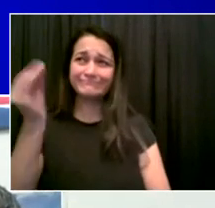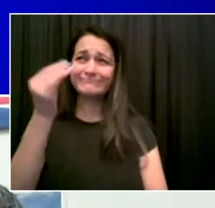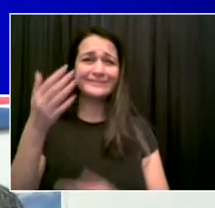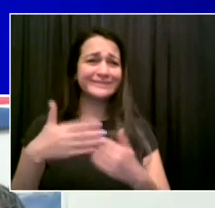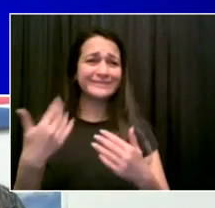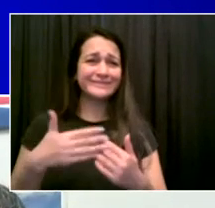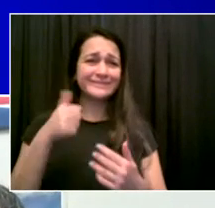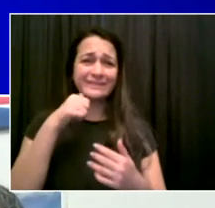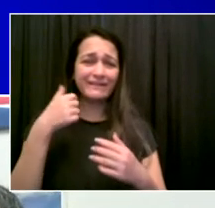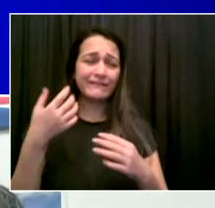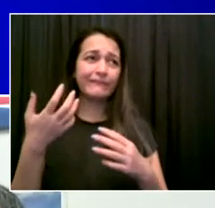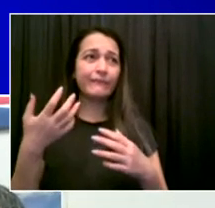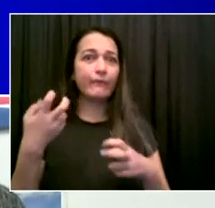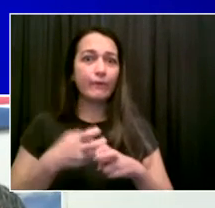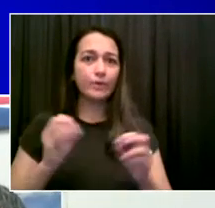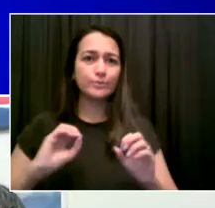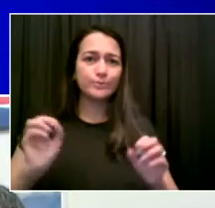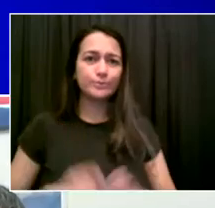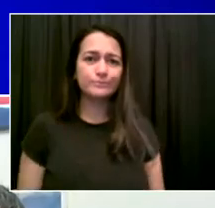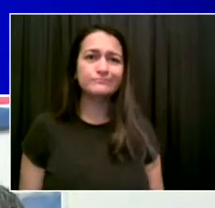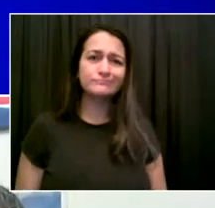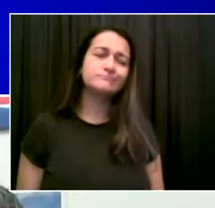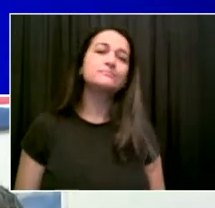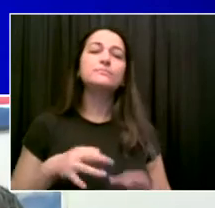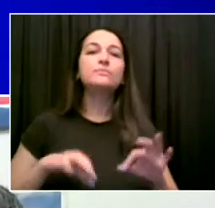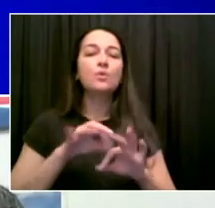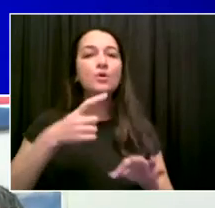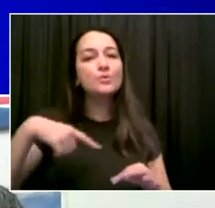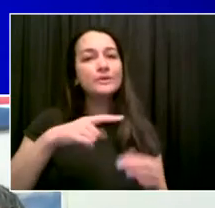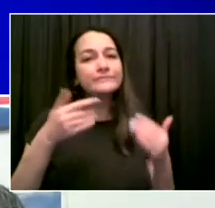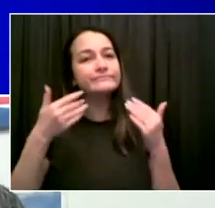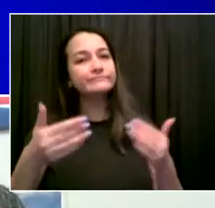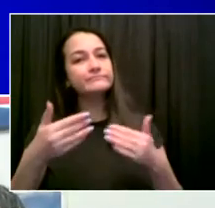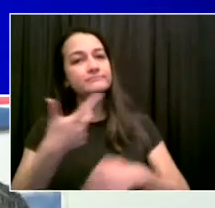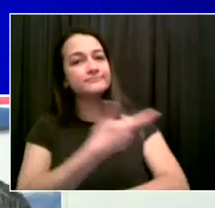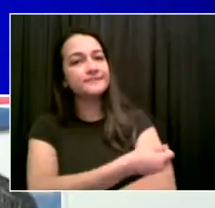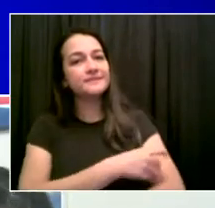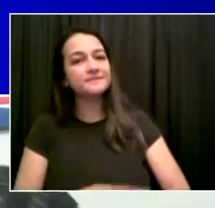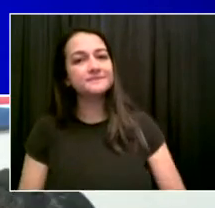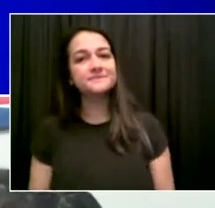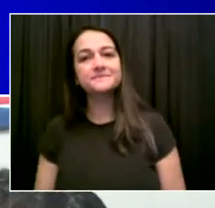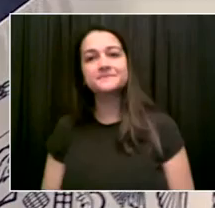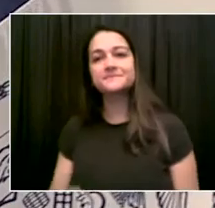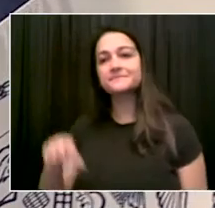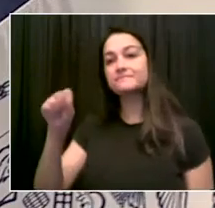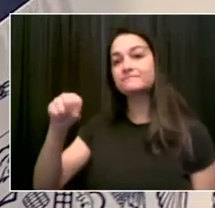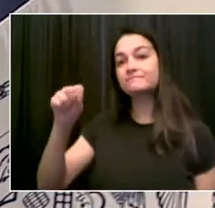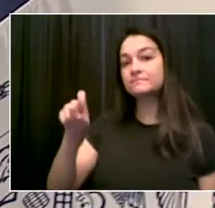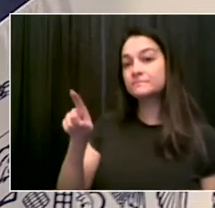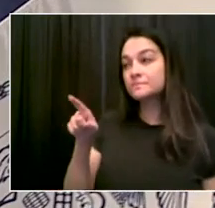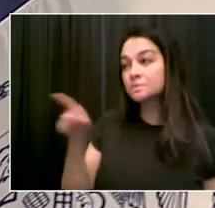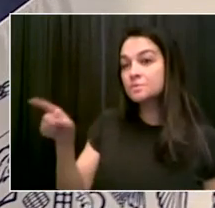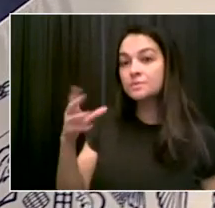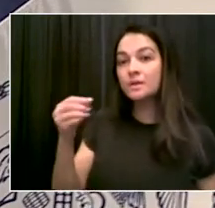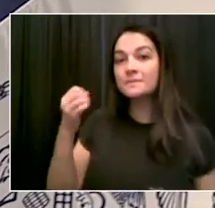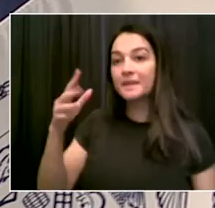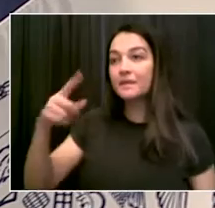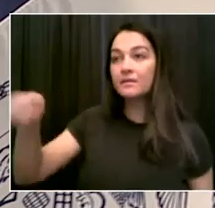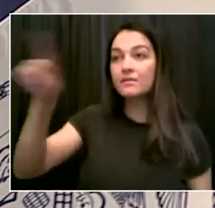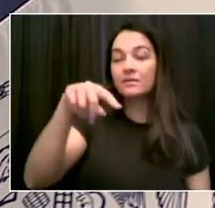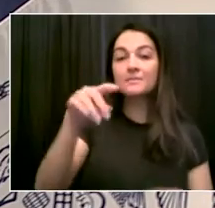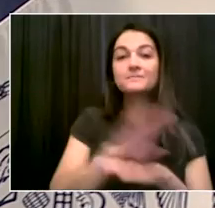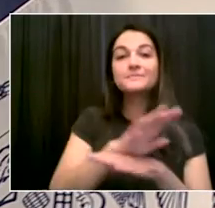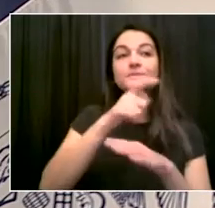leaders all over the city to get our businesses ready for it so we can do it right. Thank you very, very much. Now, everyone.